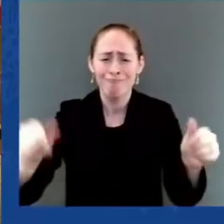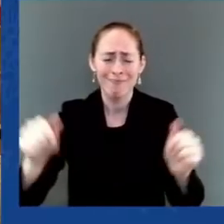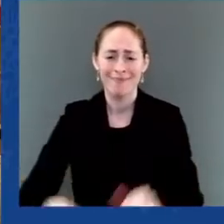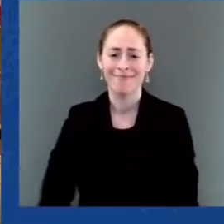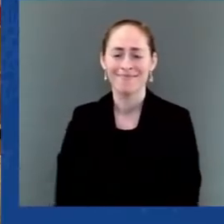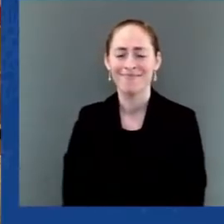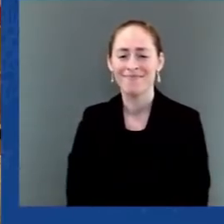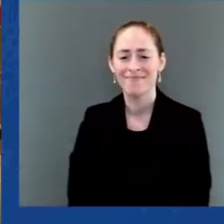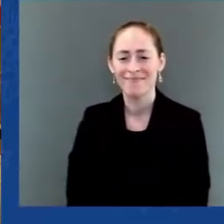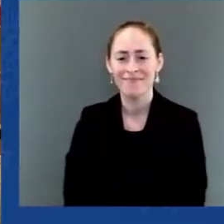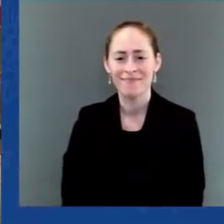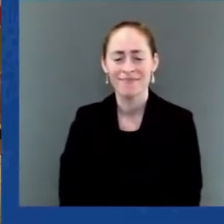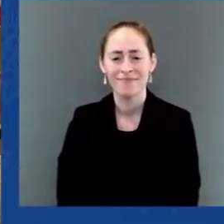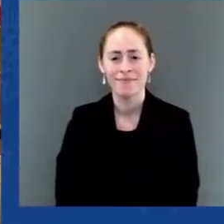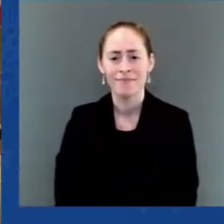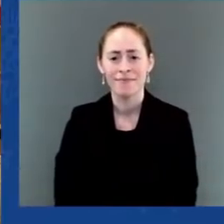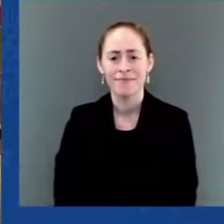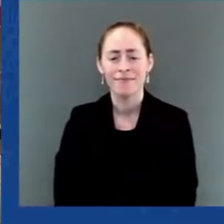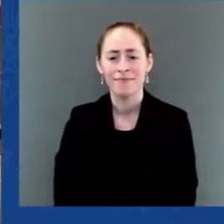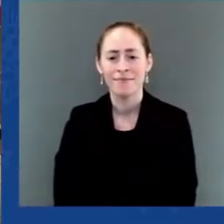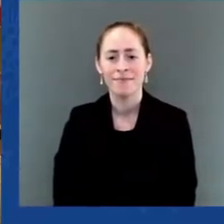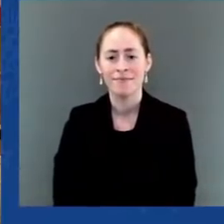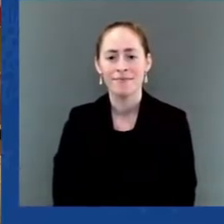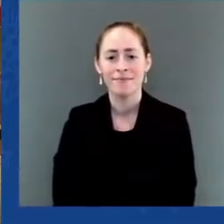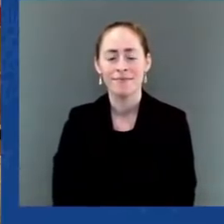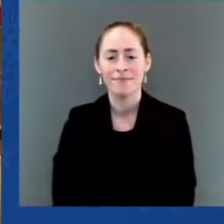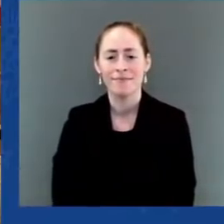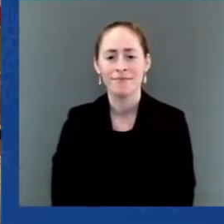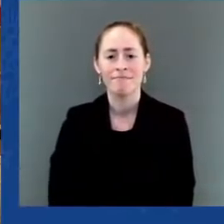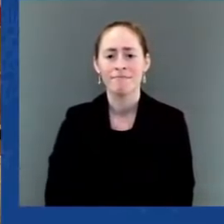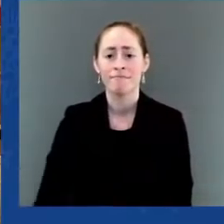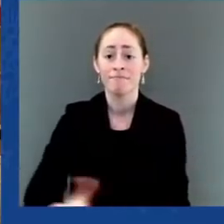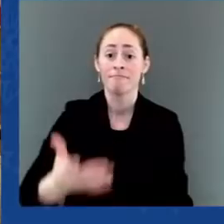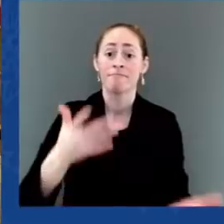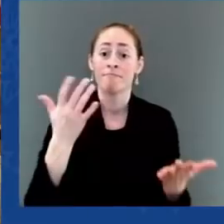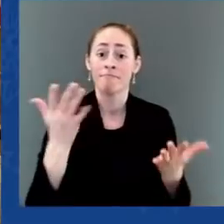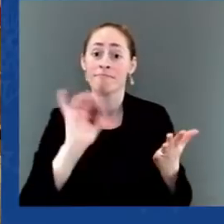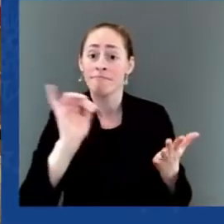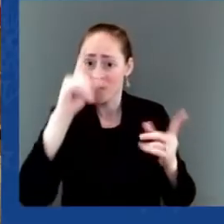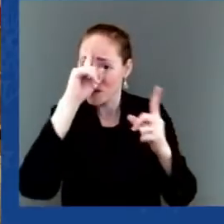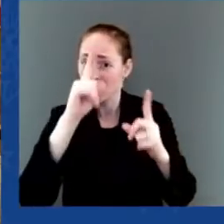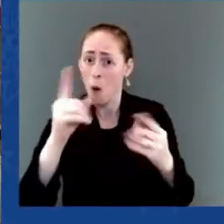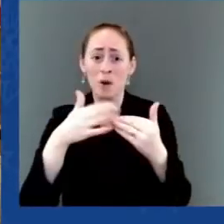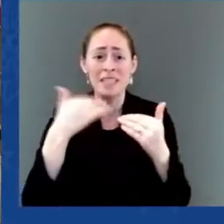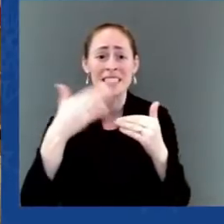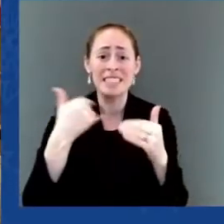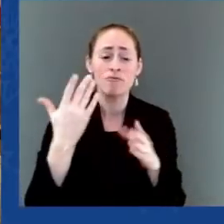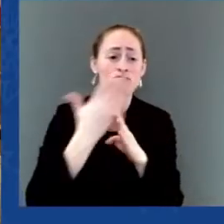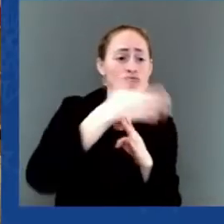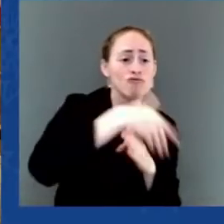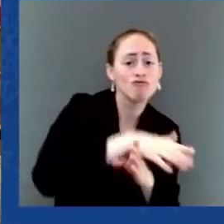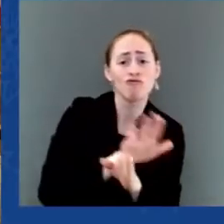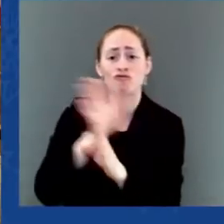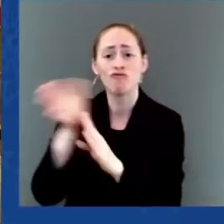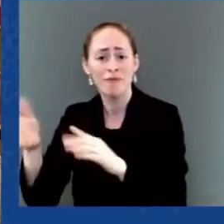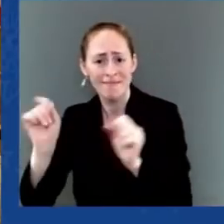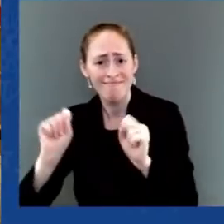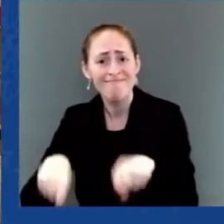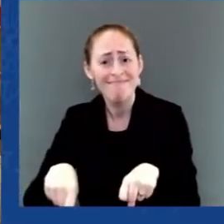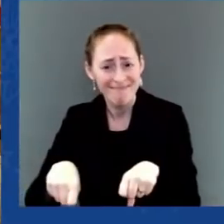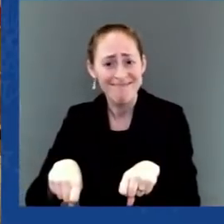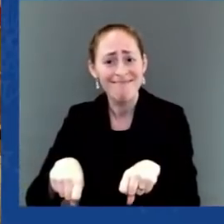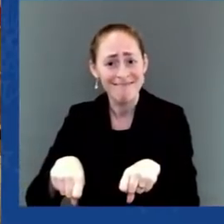and there is sufficient demand within our markets. The per capita consumption of the